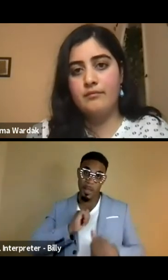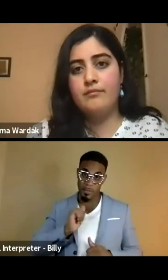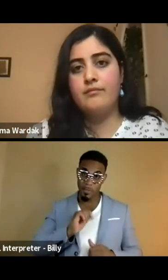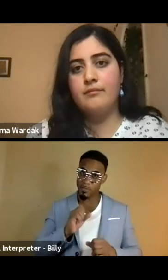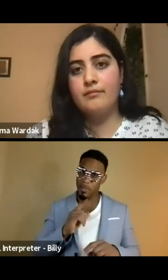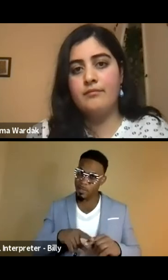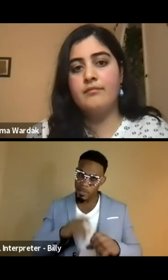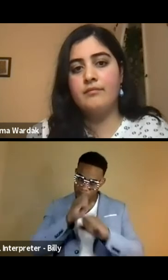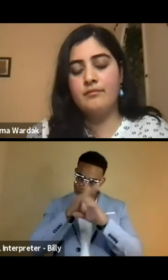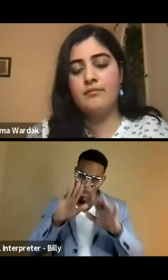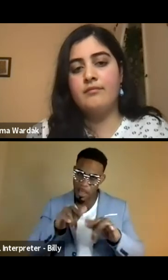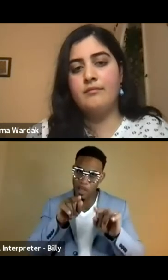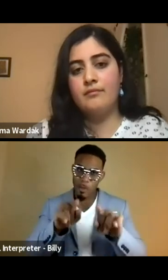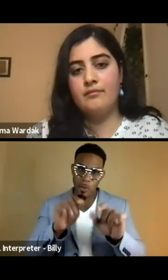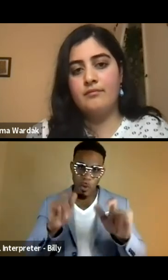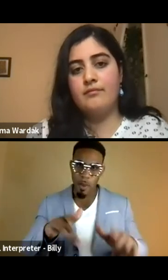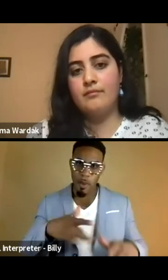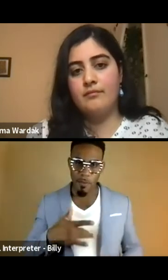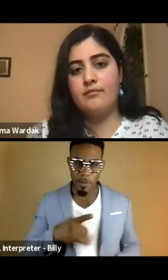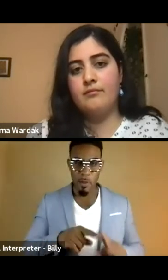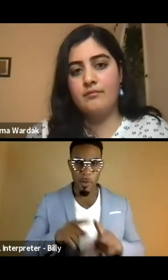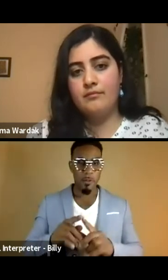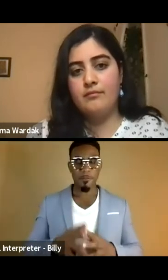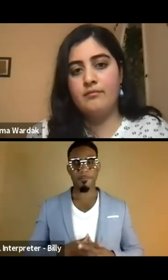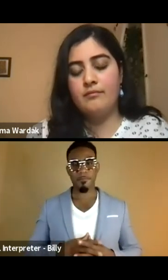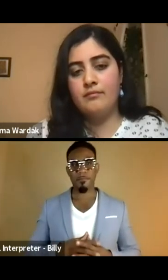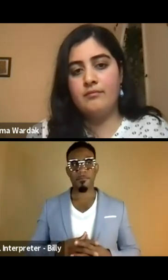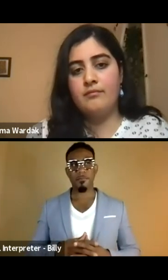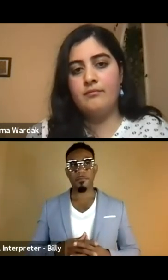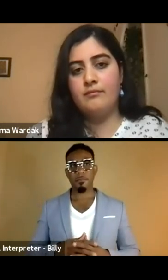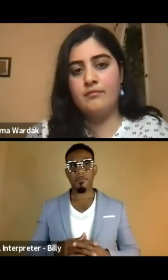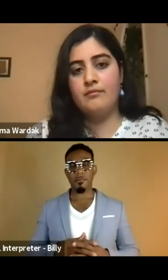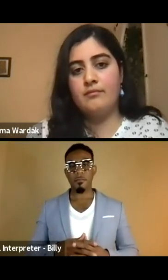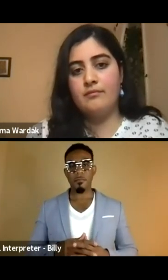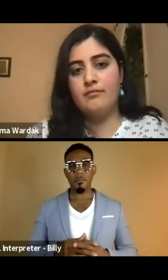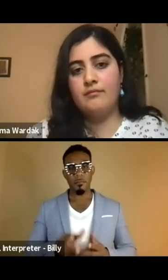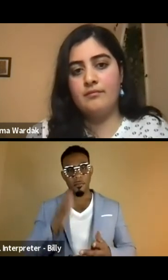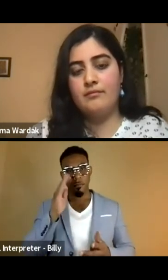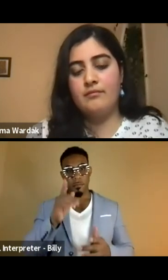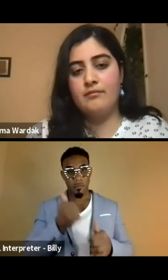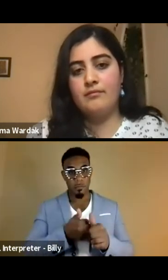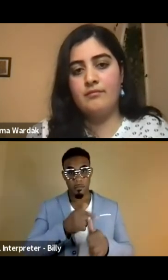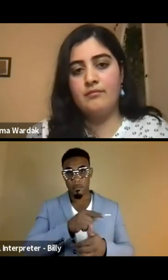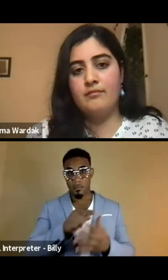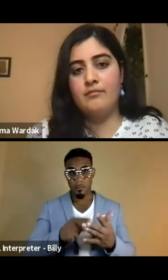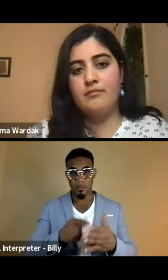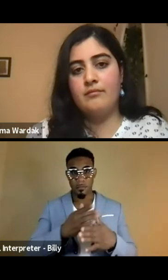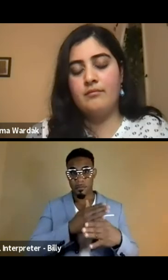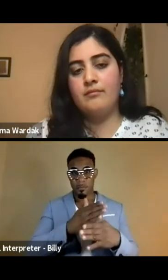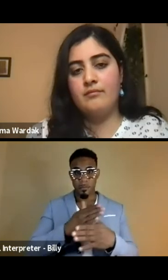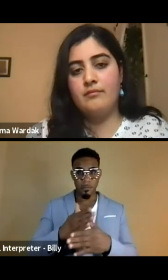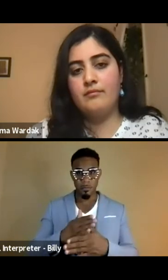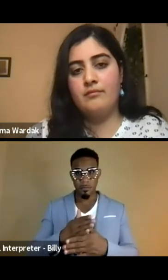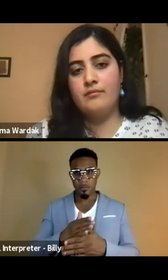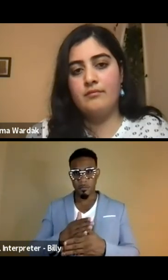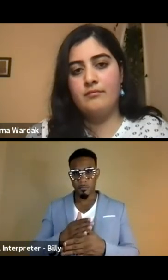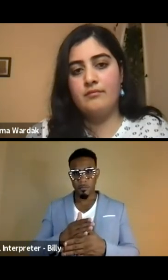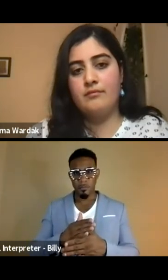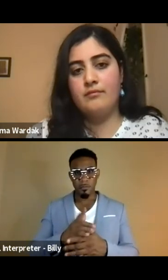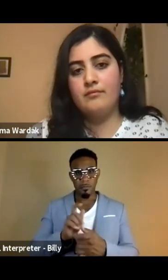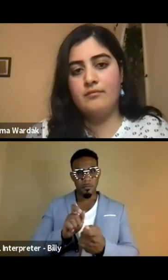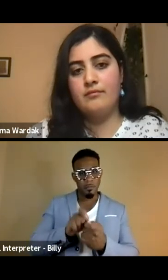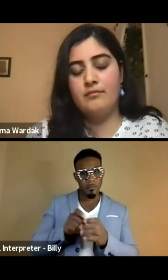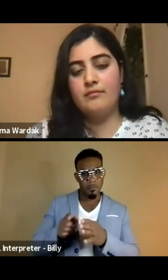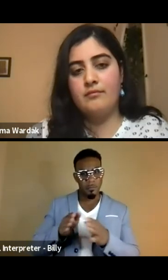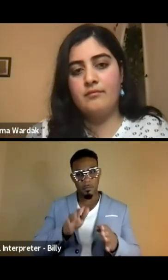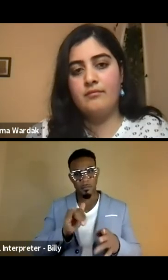so I can't imagine how you all are feeling as well. Um, you know, you each have kind of shared, uh, specific